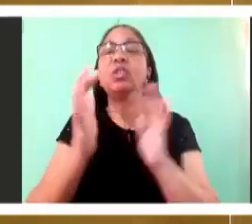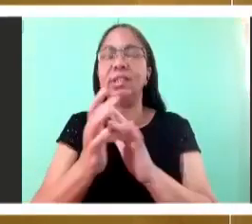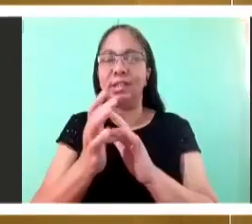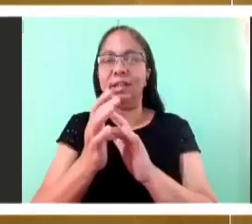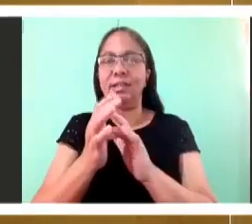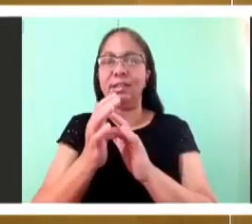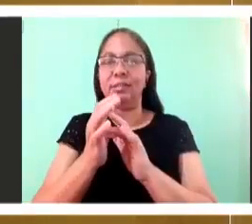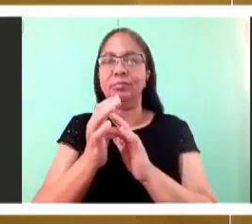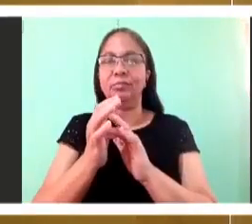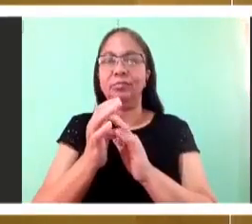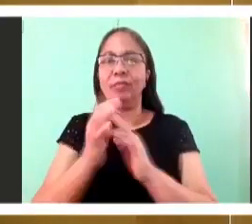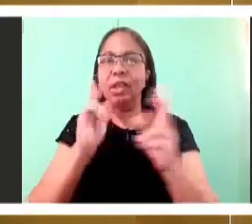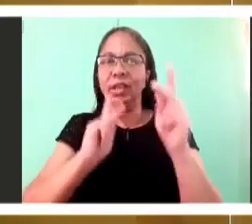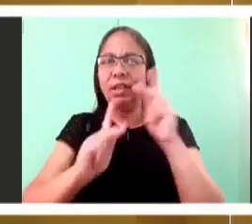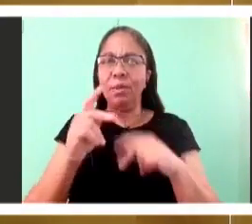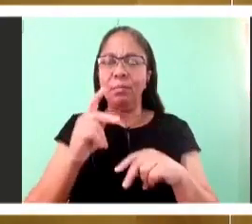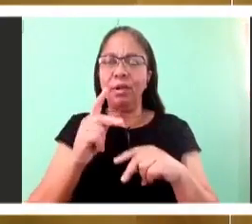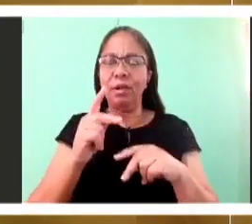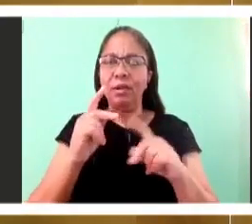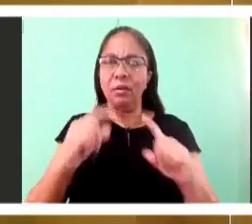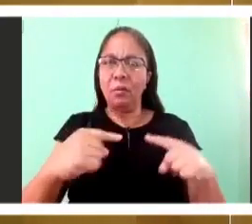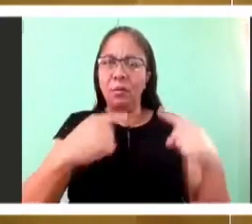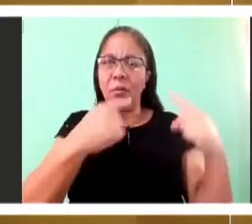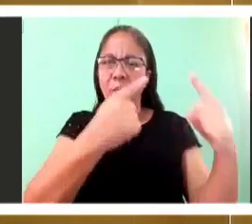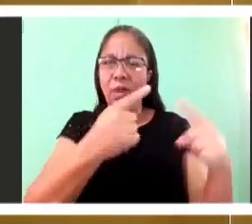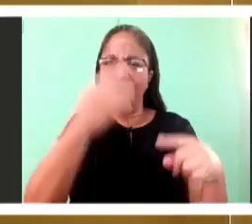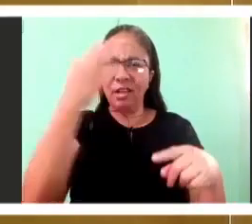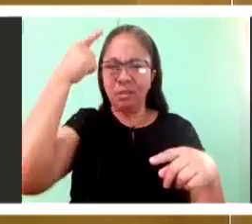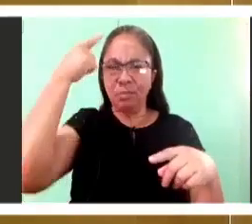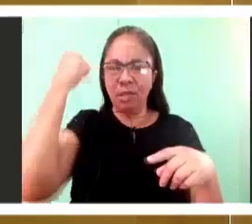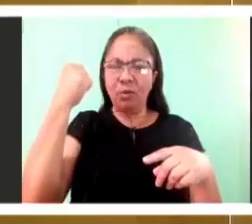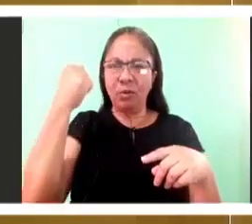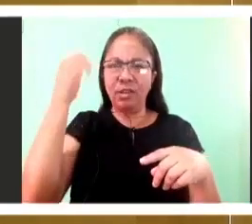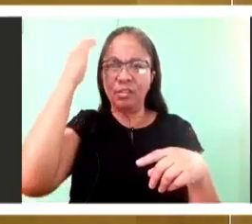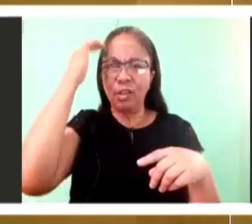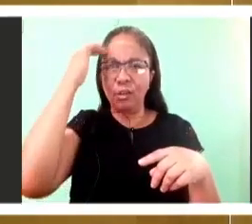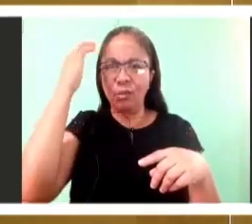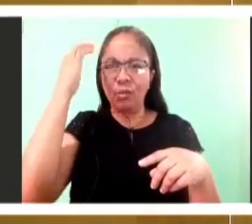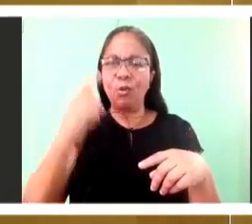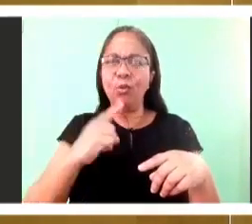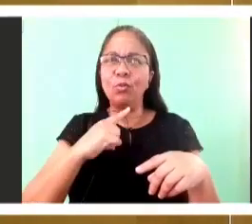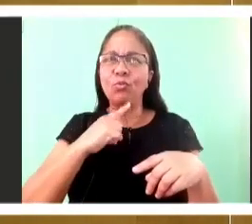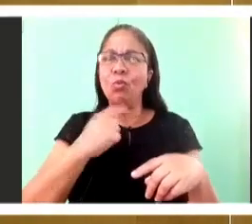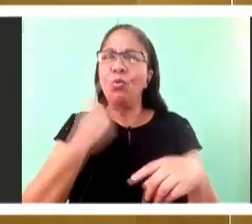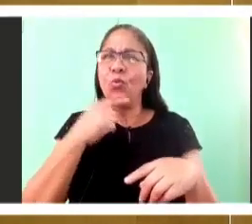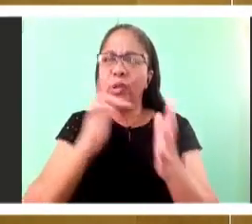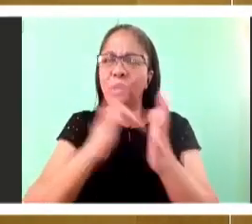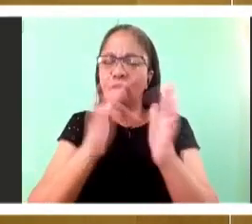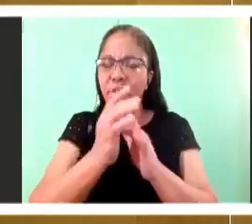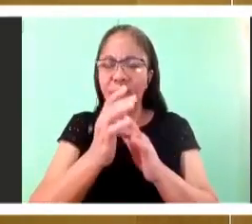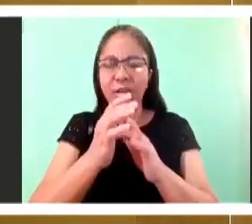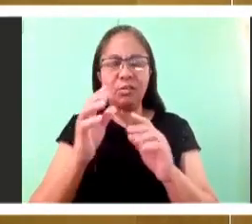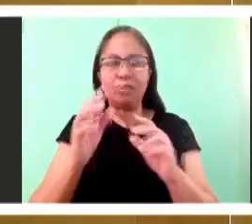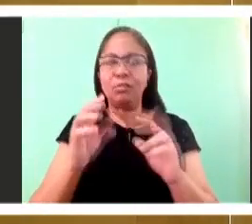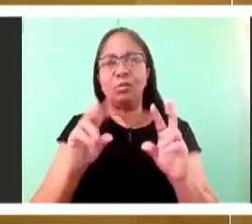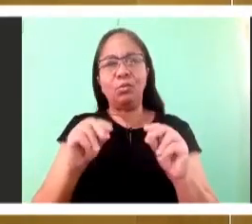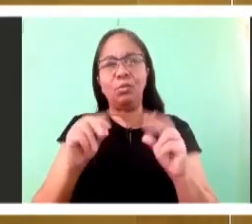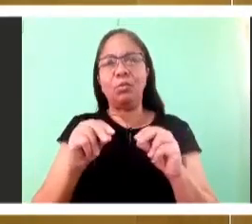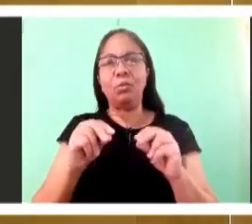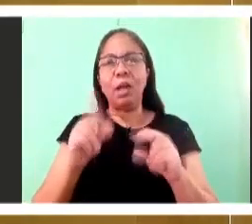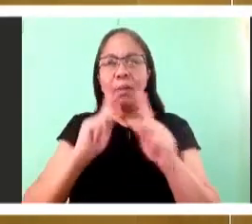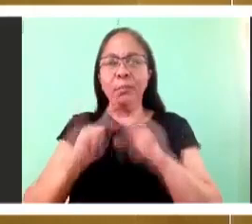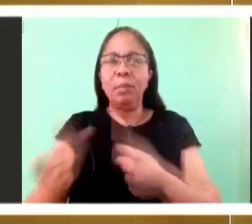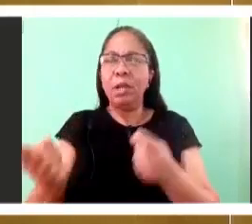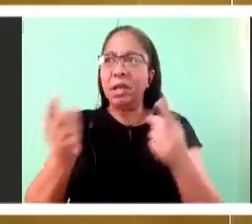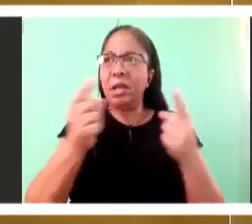They came because they had what they wanted. This food that was provided